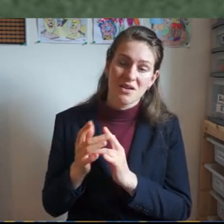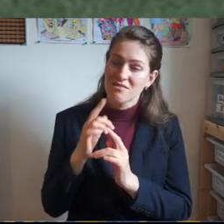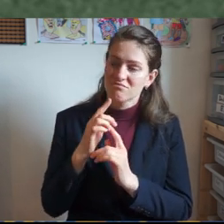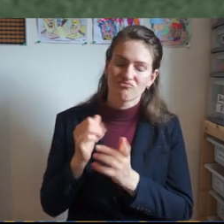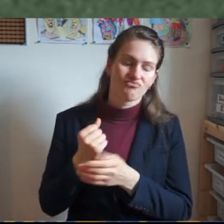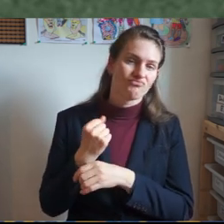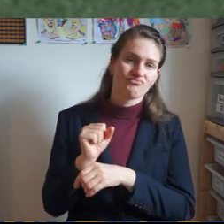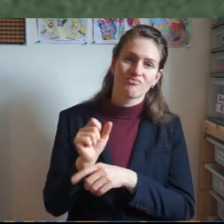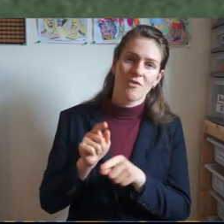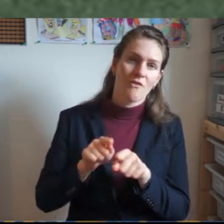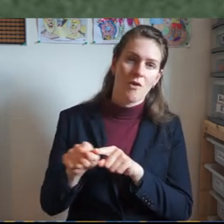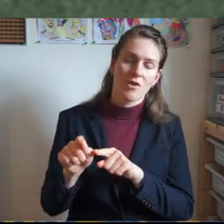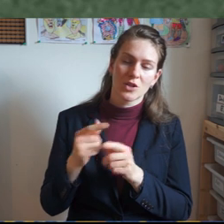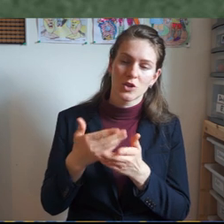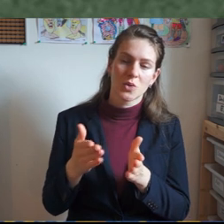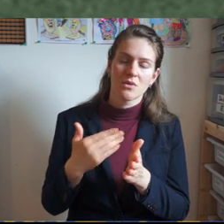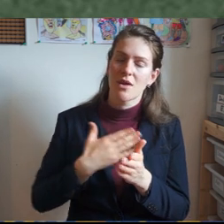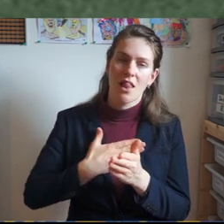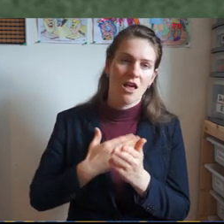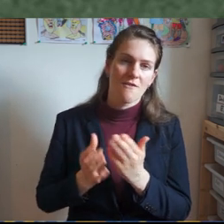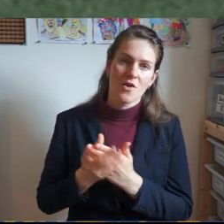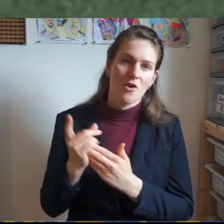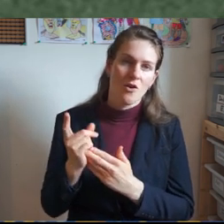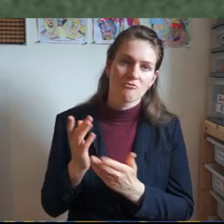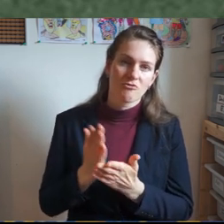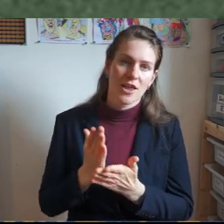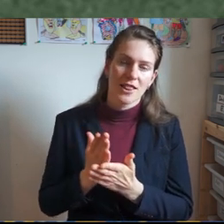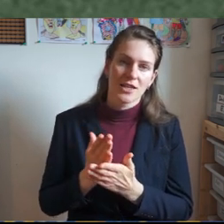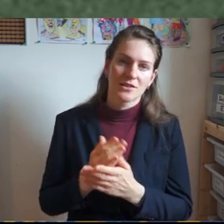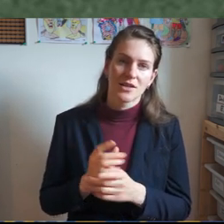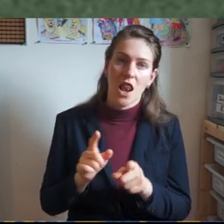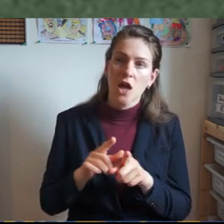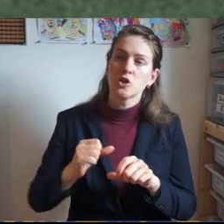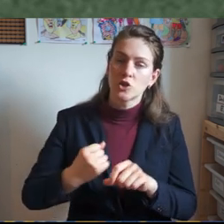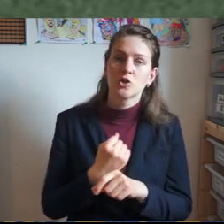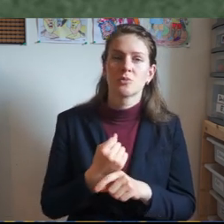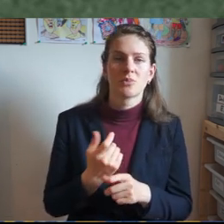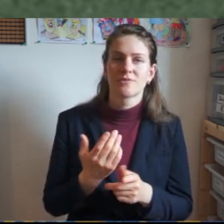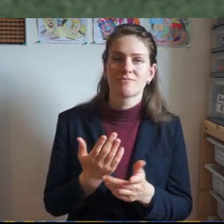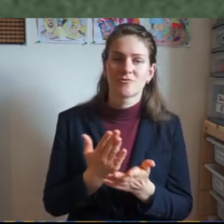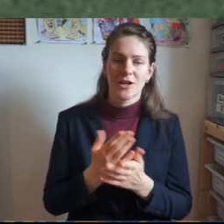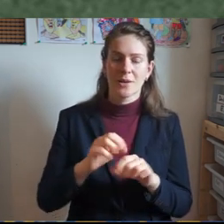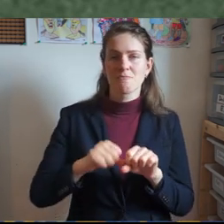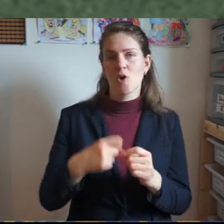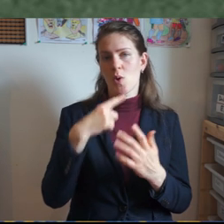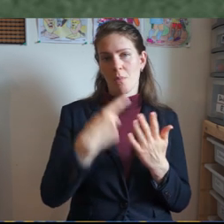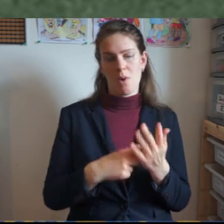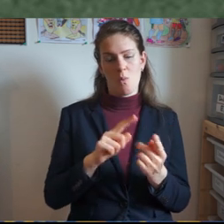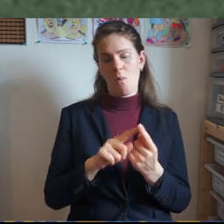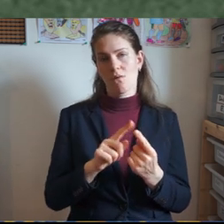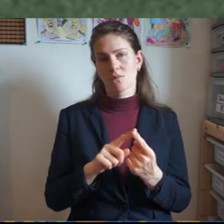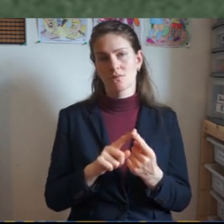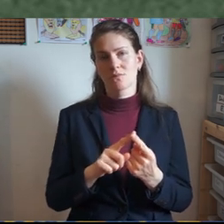love him as he should and therefore his broken commandment number one two three